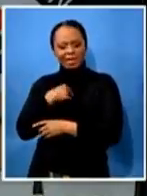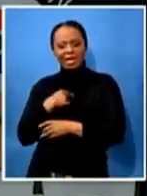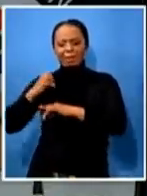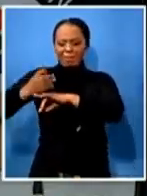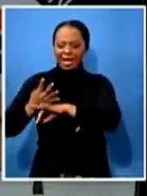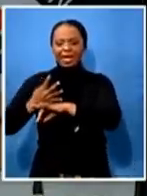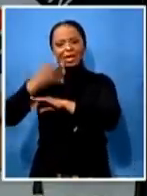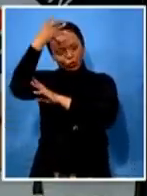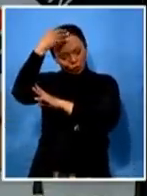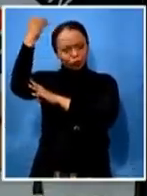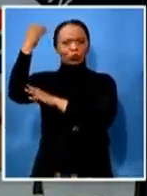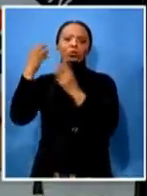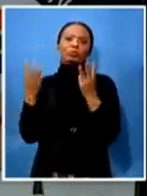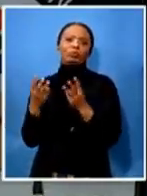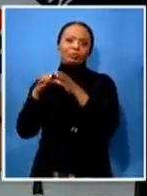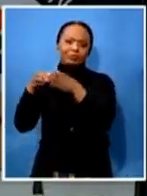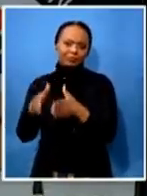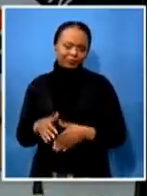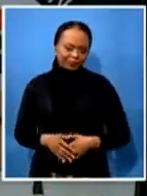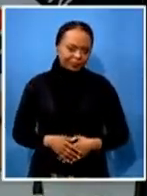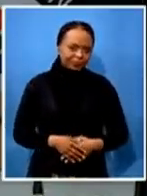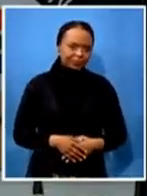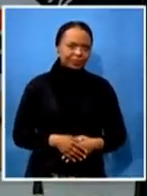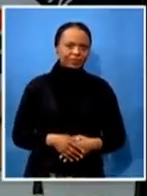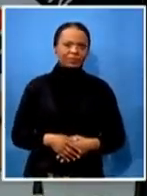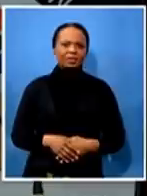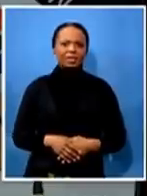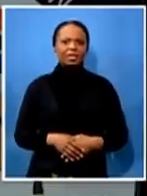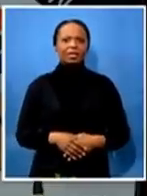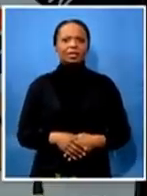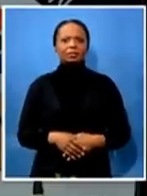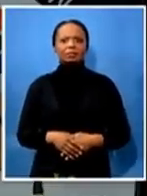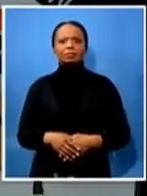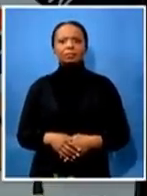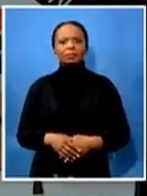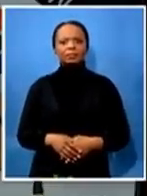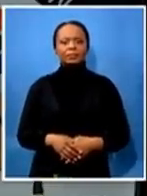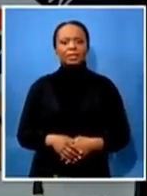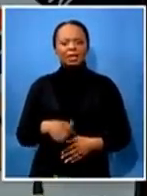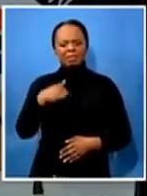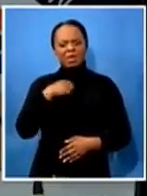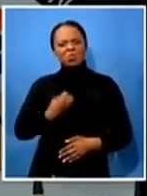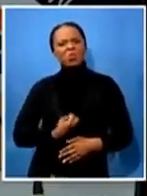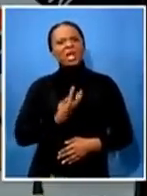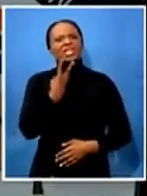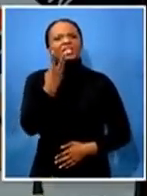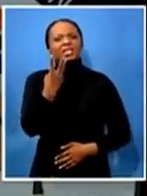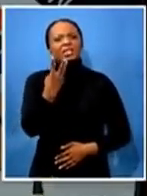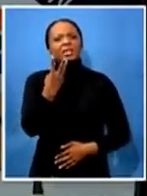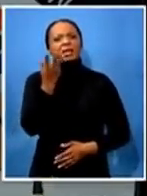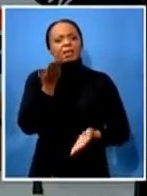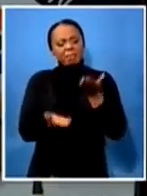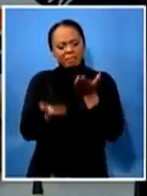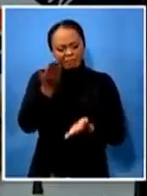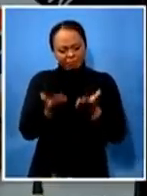all this i so wish chair that even one day when death has struck on mr akris's family